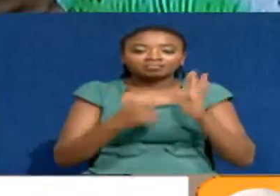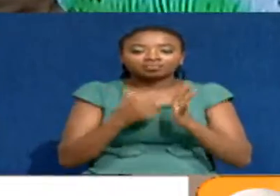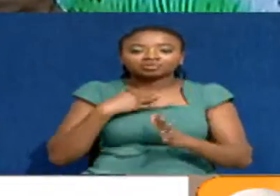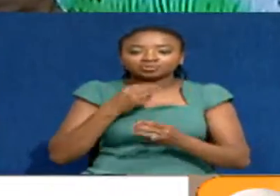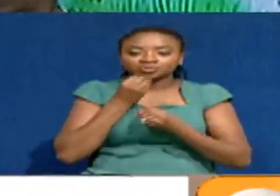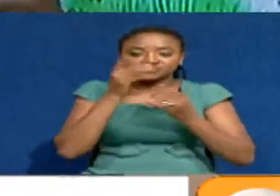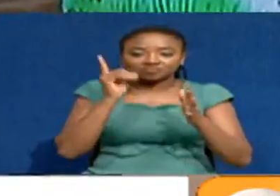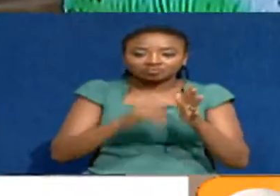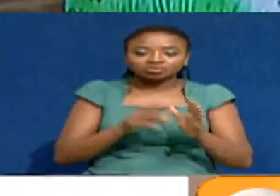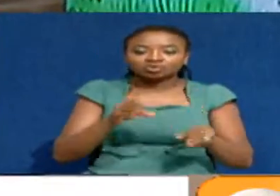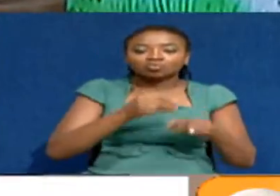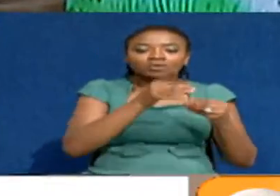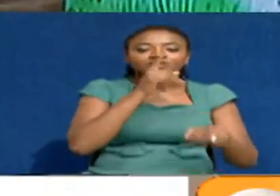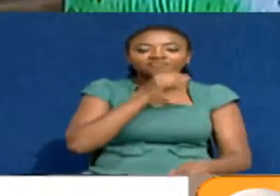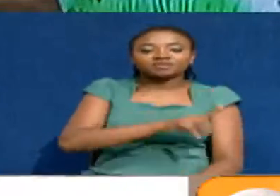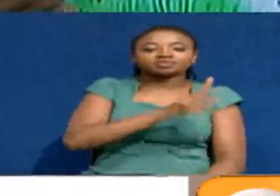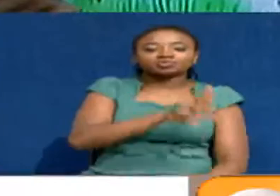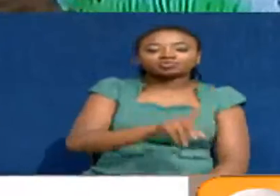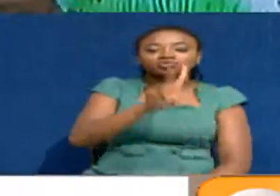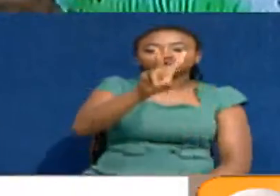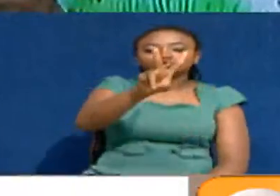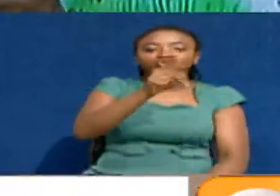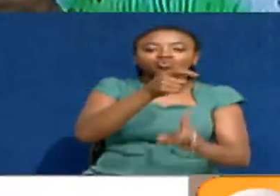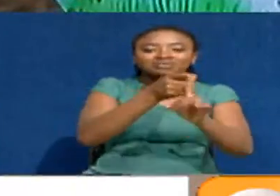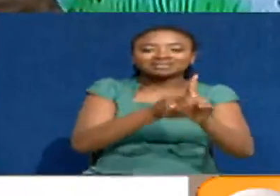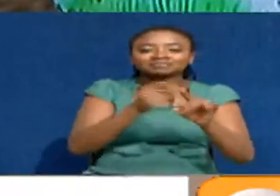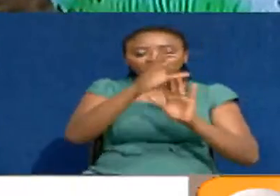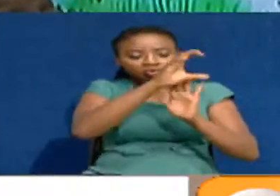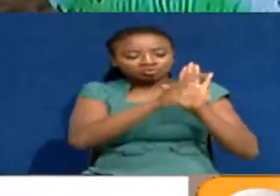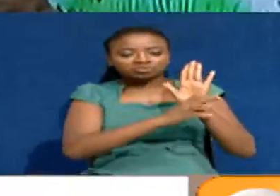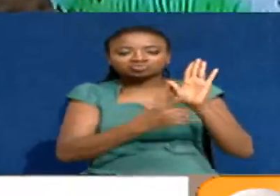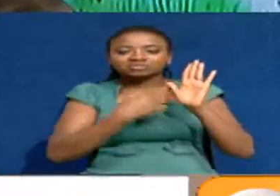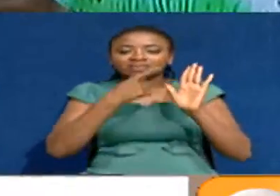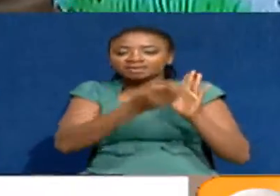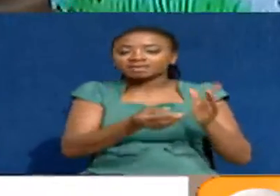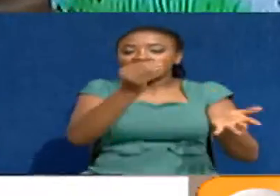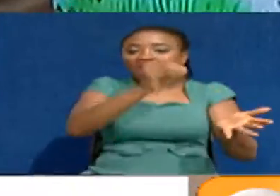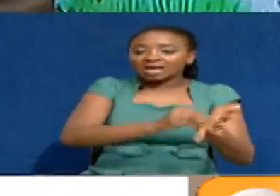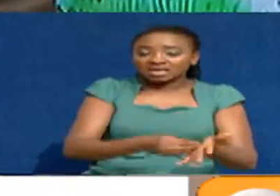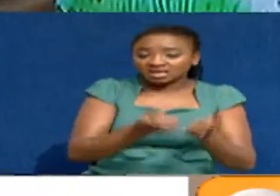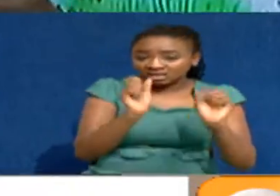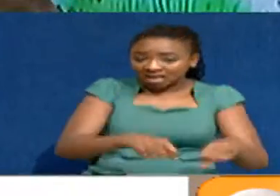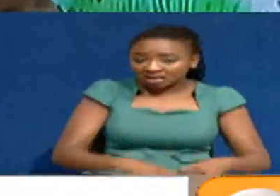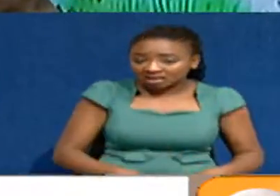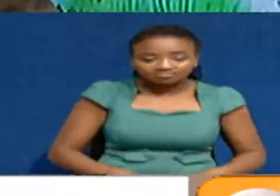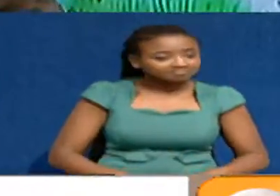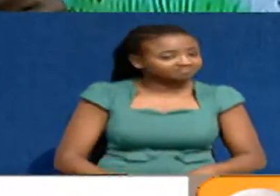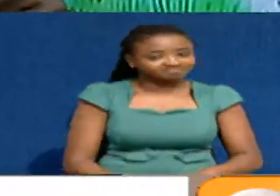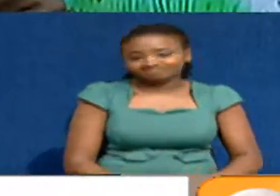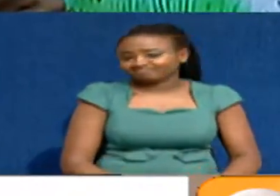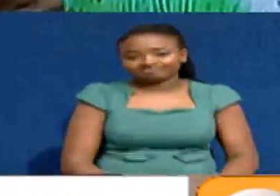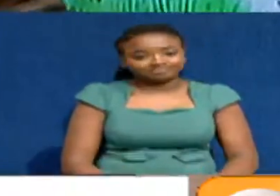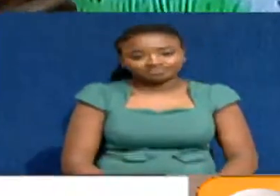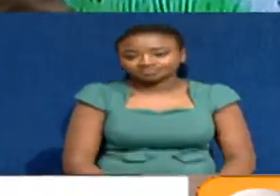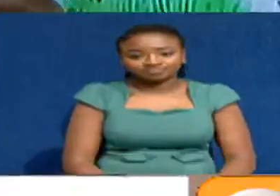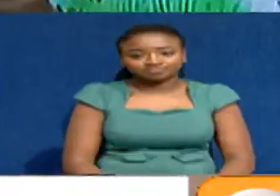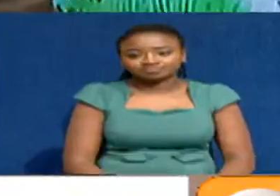President Hulu Kenyatta two terms. Constitutionally, he cannot go on even an extra day. And it will be